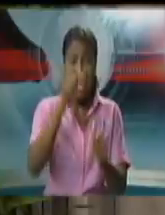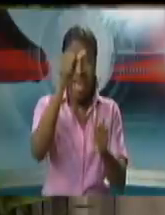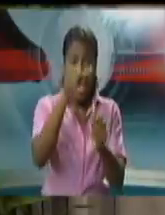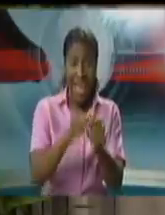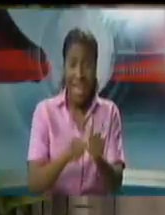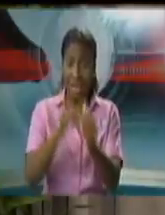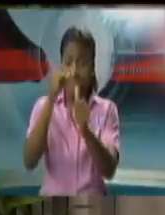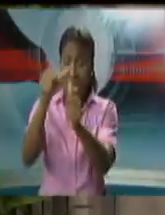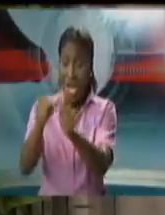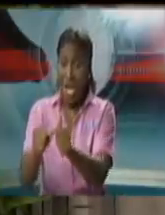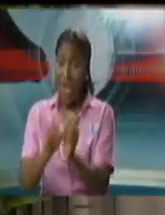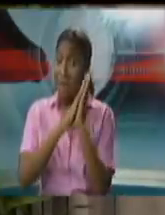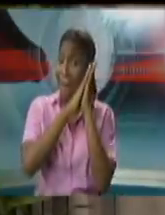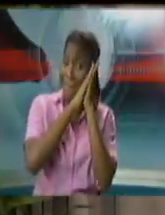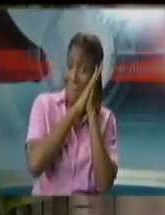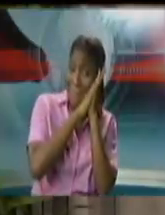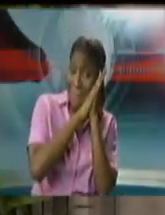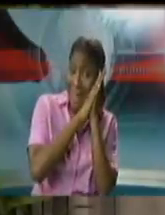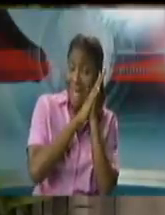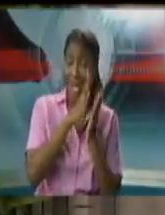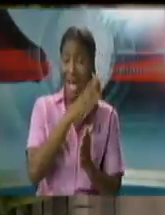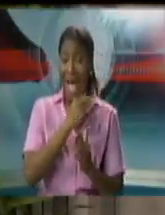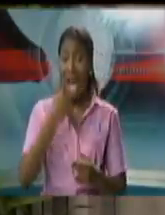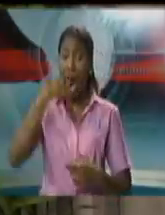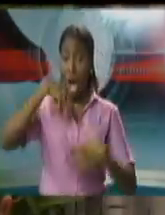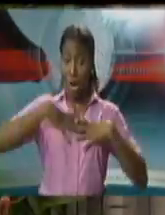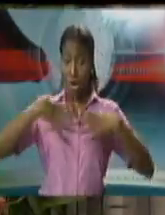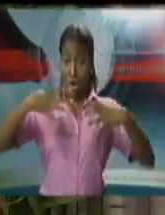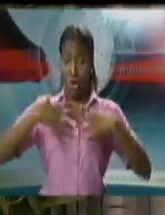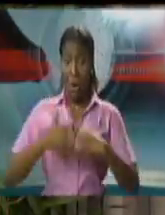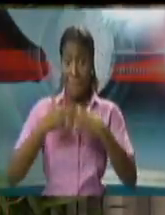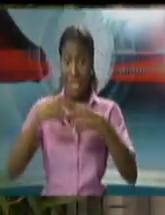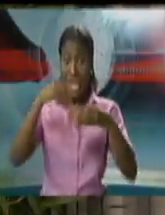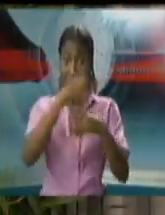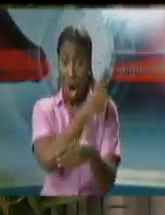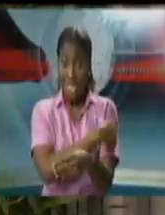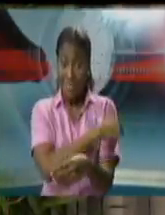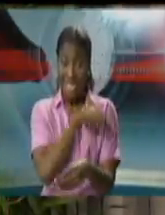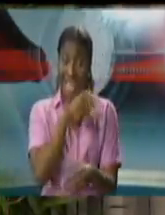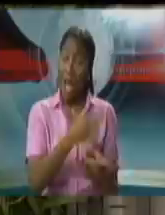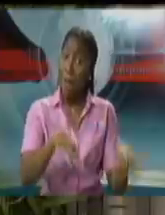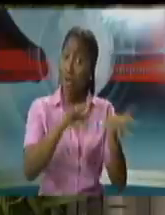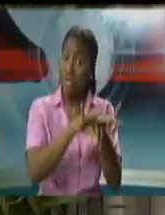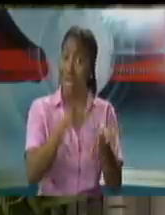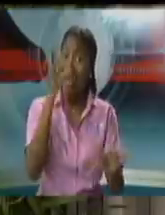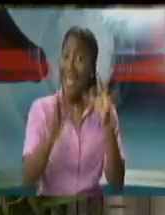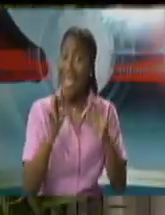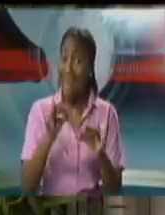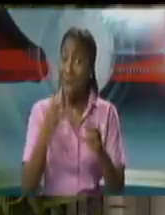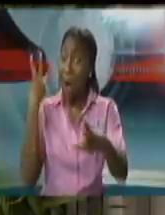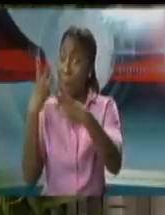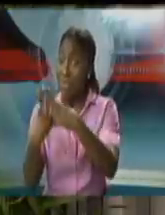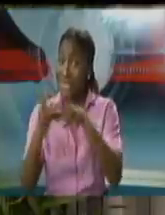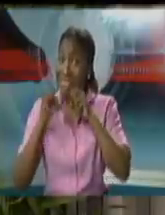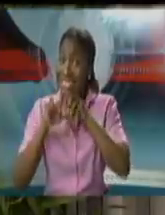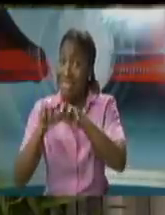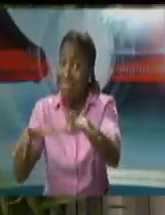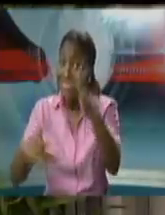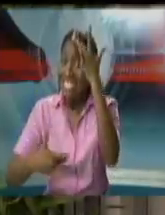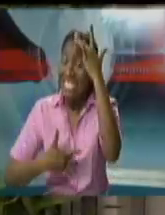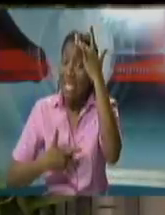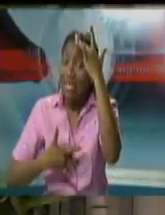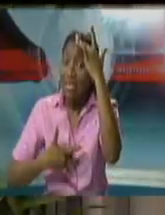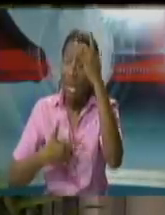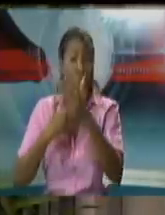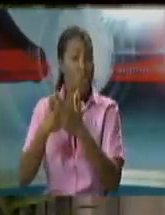every ventilator matters. And if a prisoner is afflicted with COVID, that prisoner is entitled to